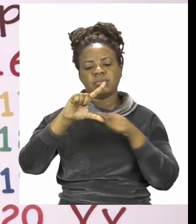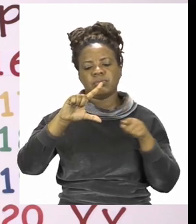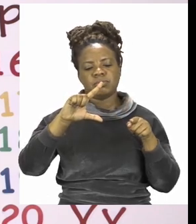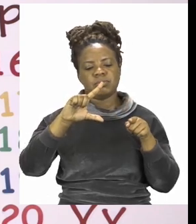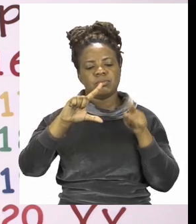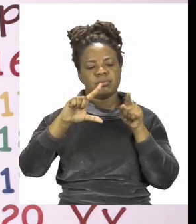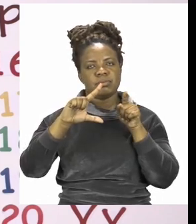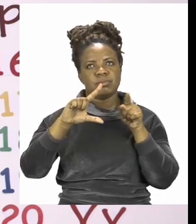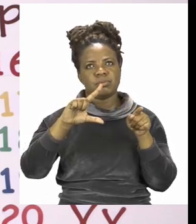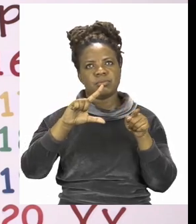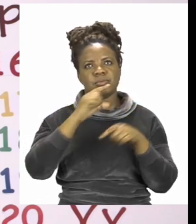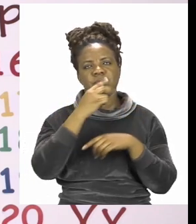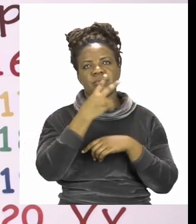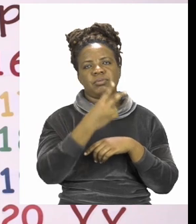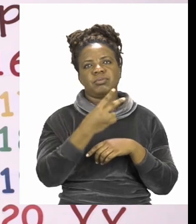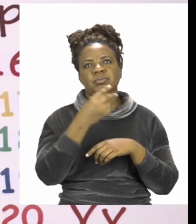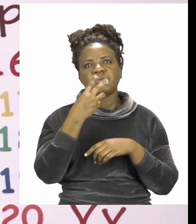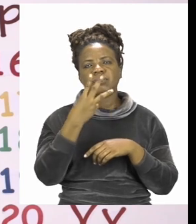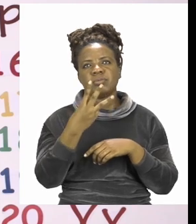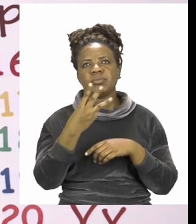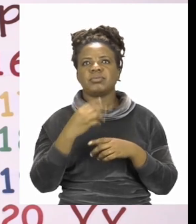he will eat 23.